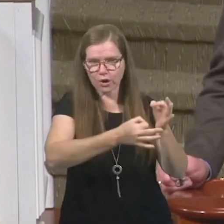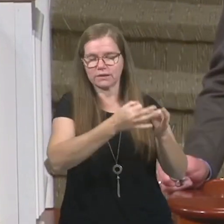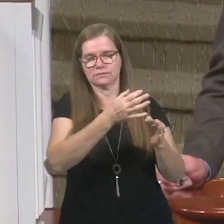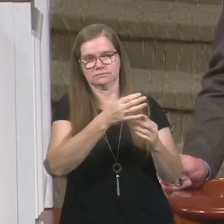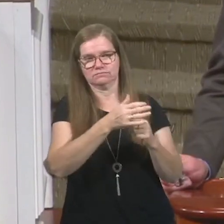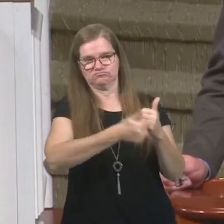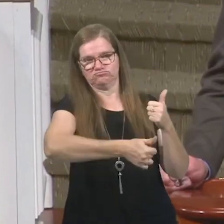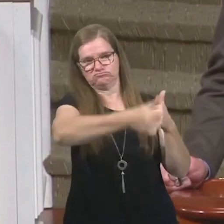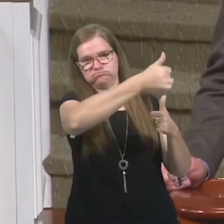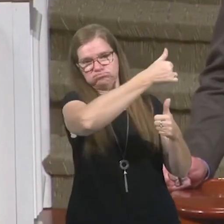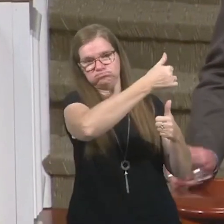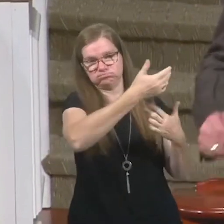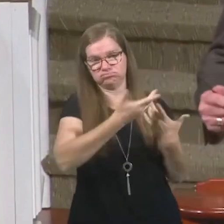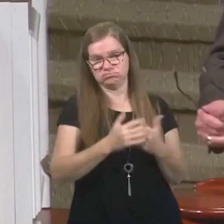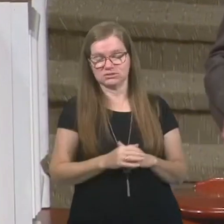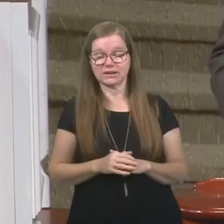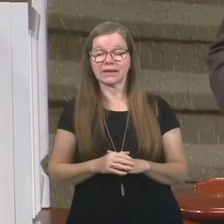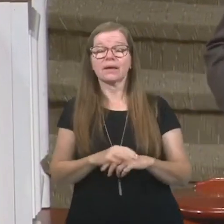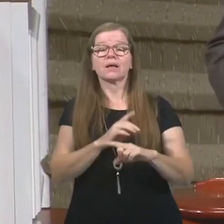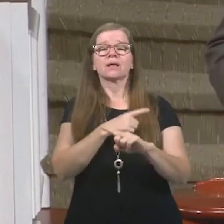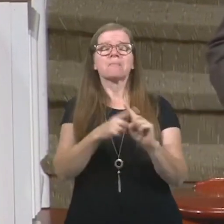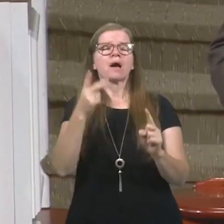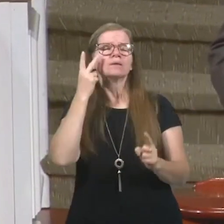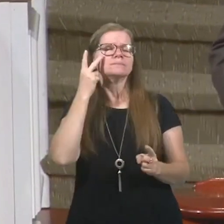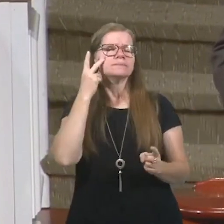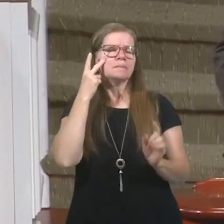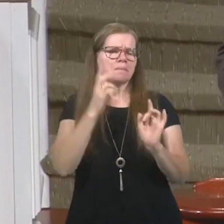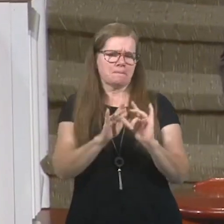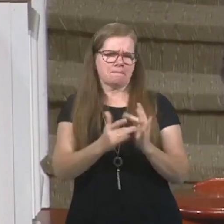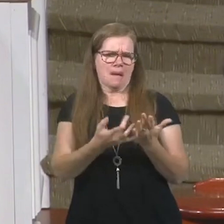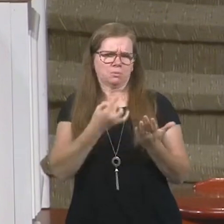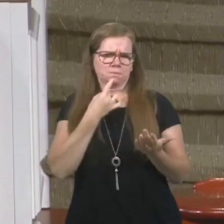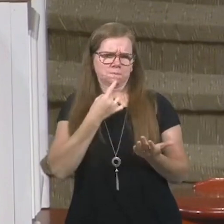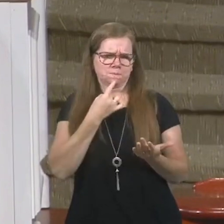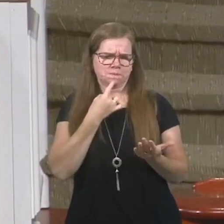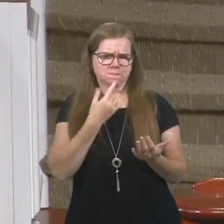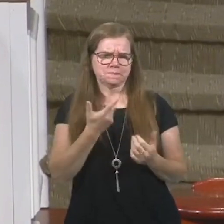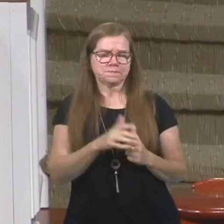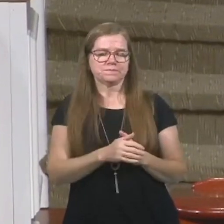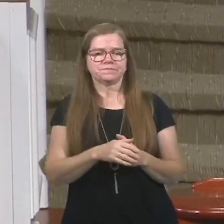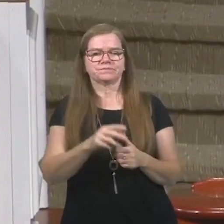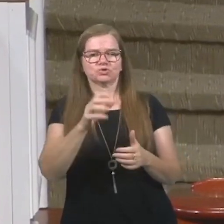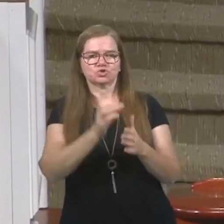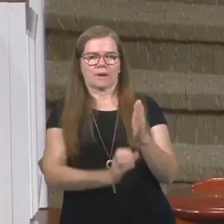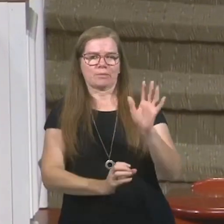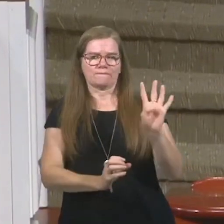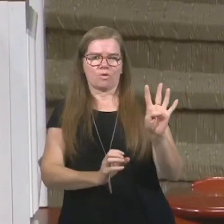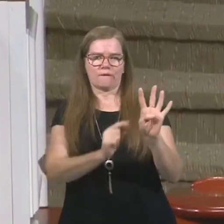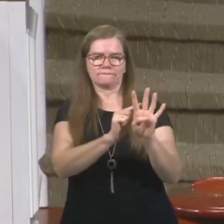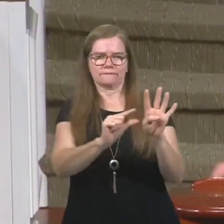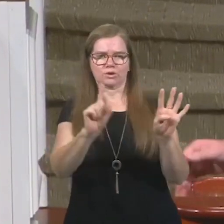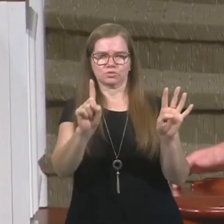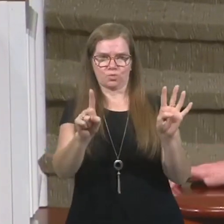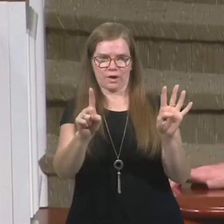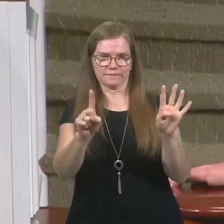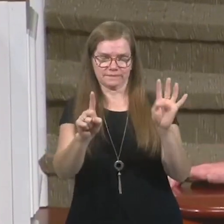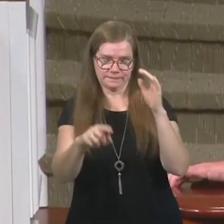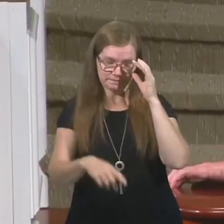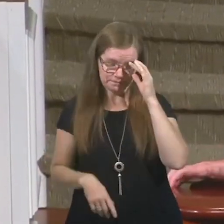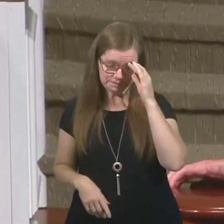that be. But let's look and see what the Bible tells us about that. We're looking at chapter 4, verse number 1. Can we look at that, please?